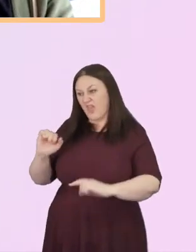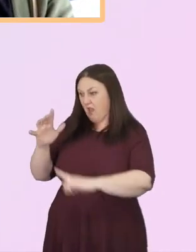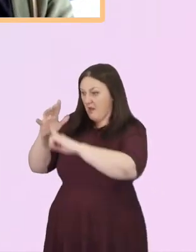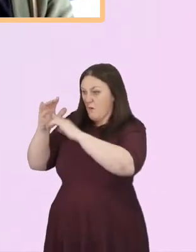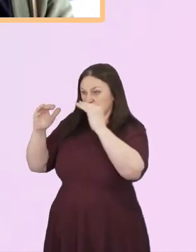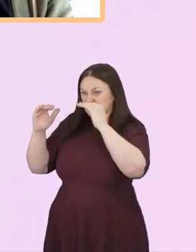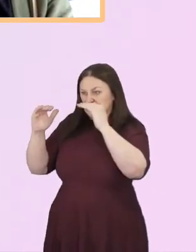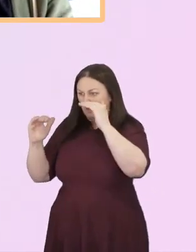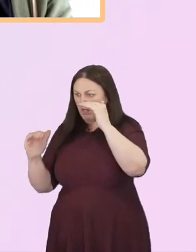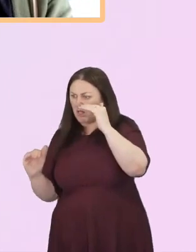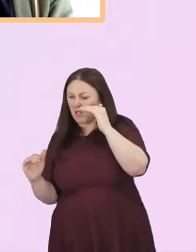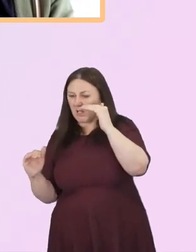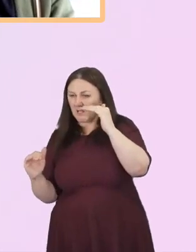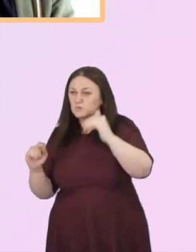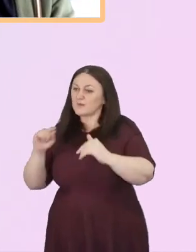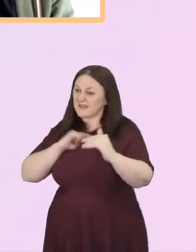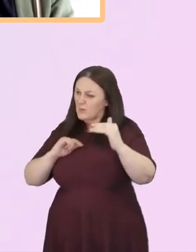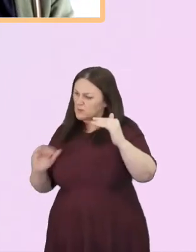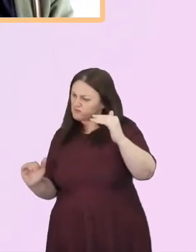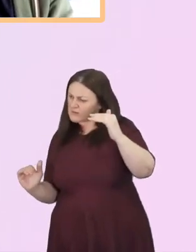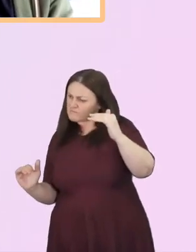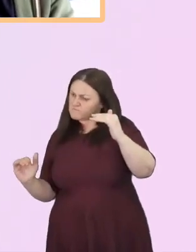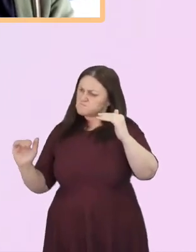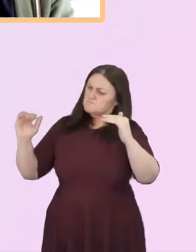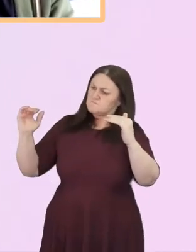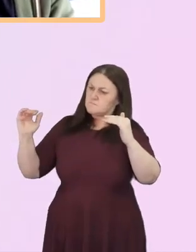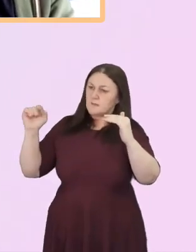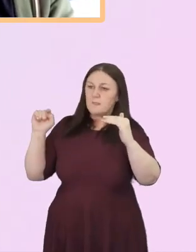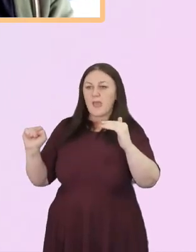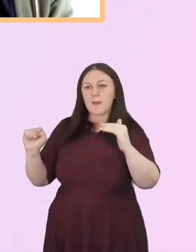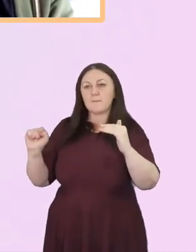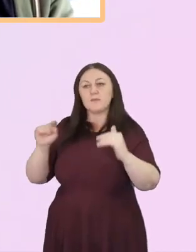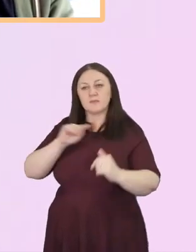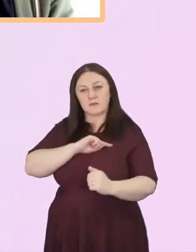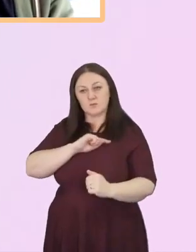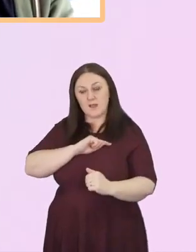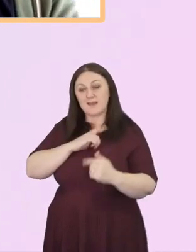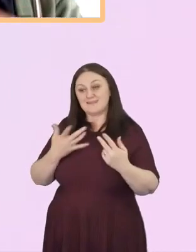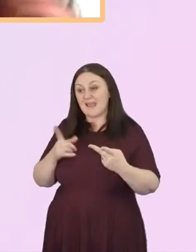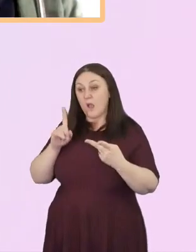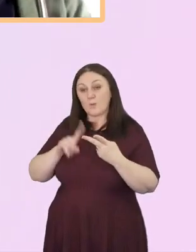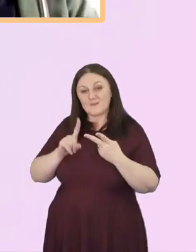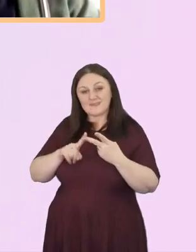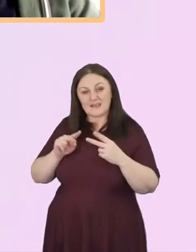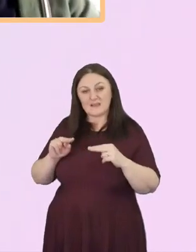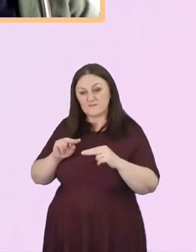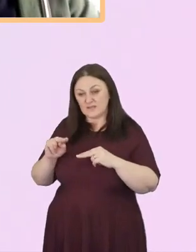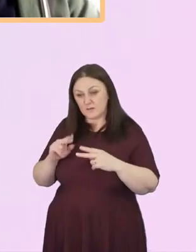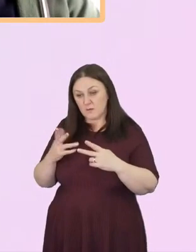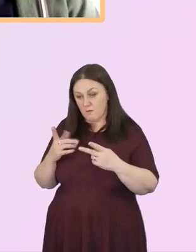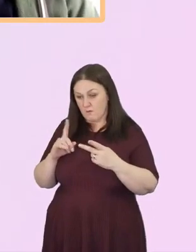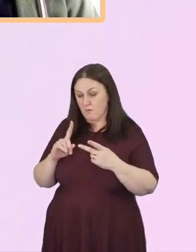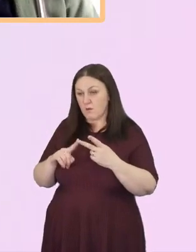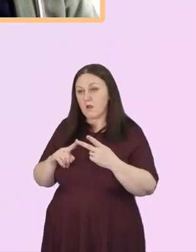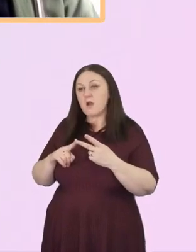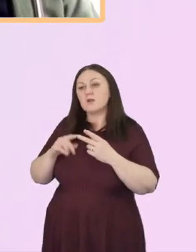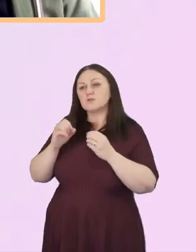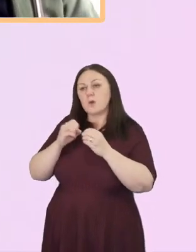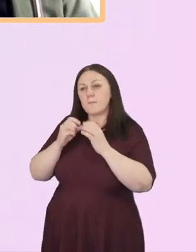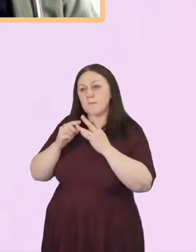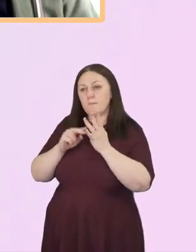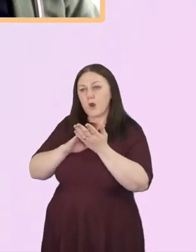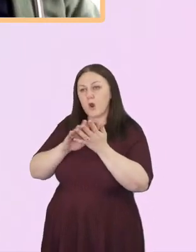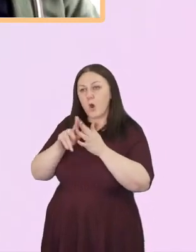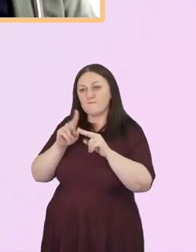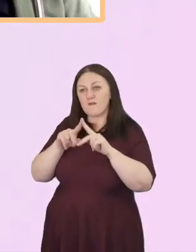Thank you. We're going to move to our second video from Tim. And this is a case study on Bonhoeffer. So please do